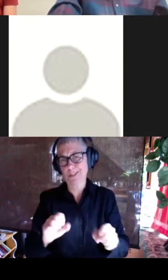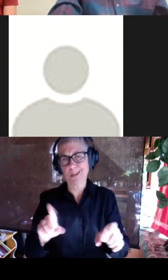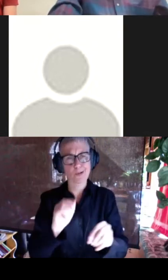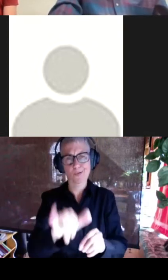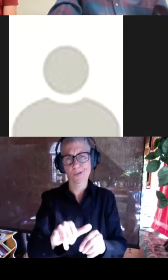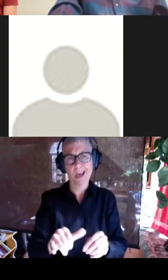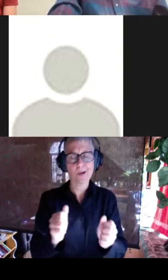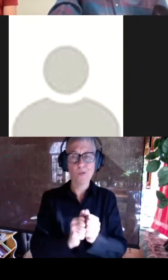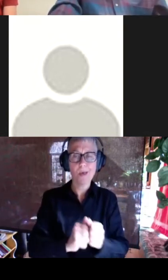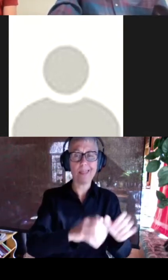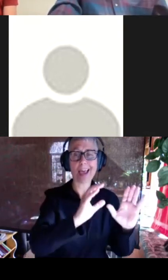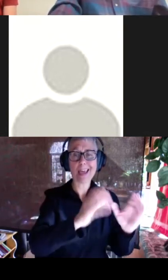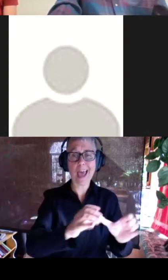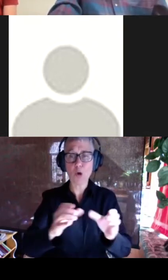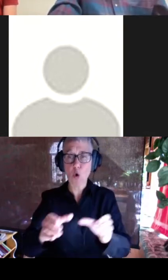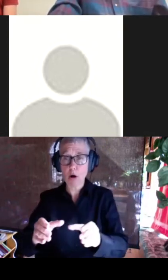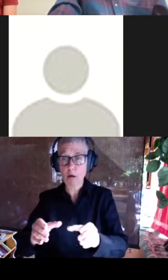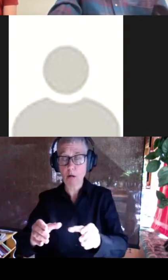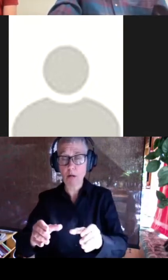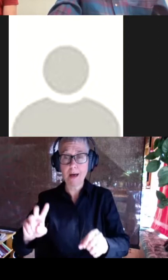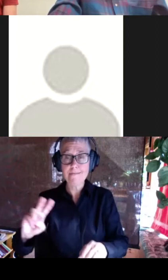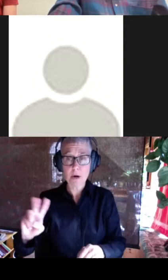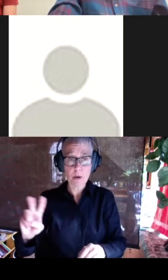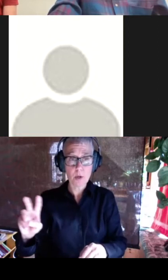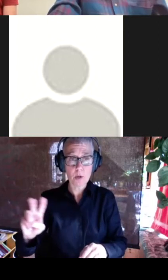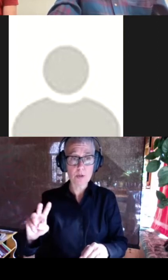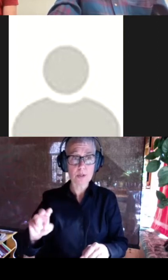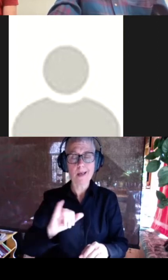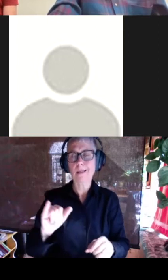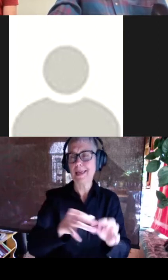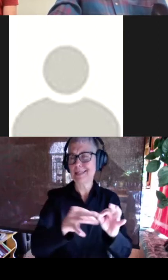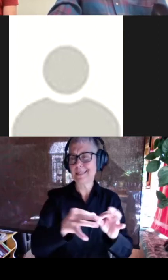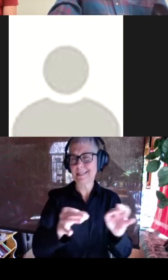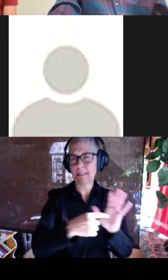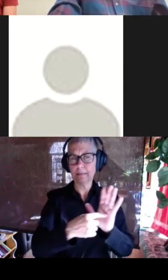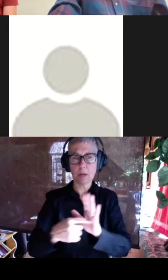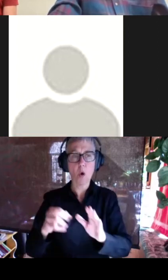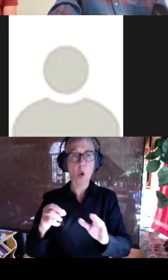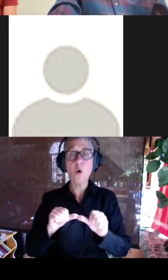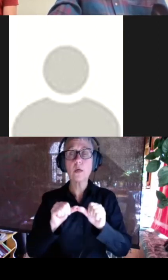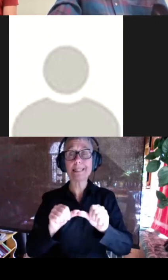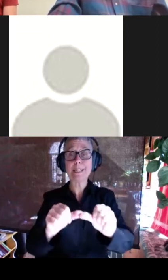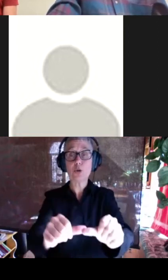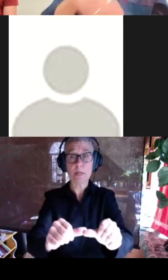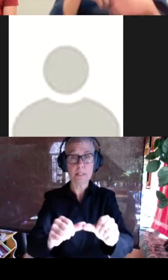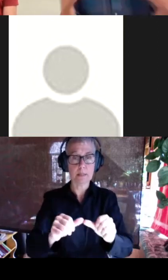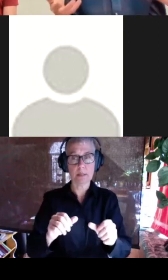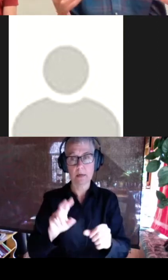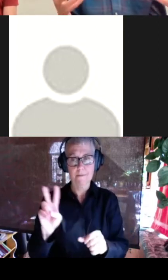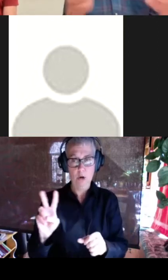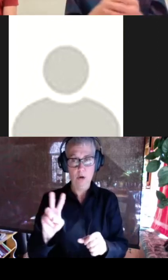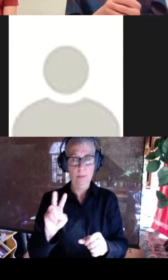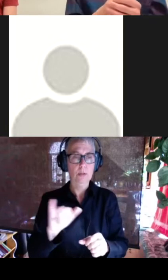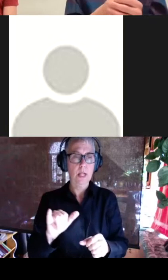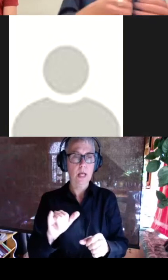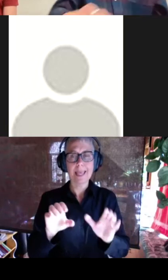categorical variables like you see here with sentence modeling or continuous variables like you see here in the case